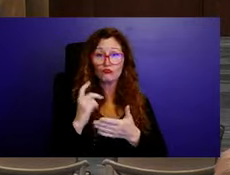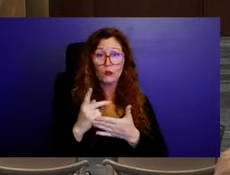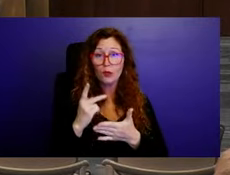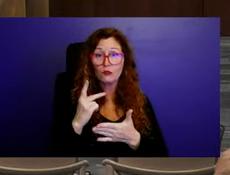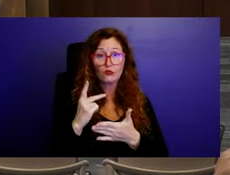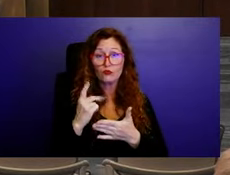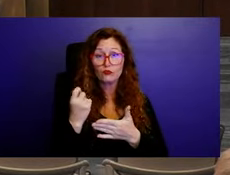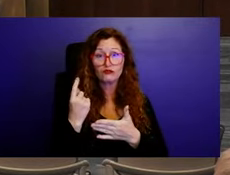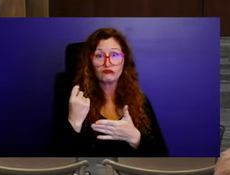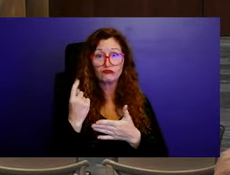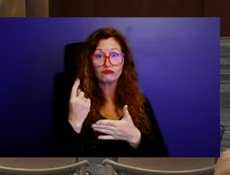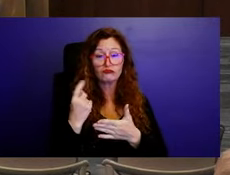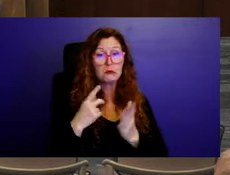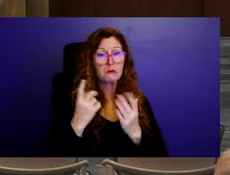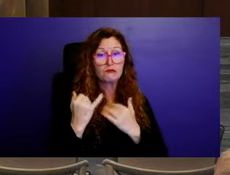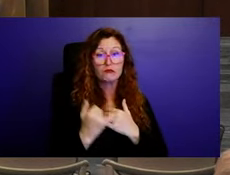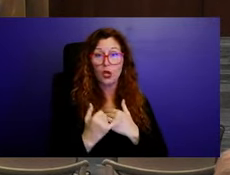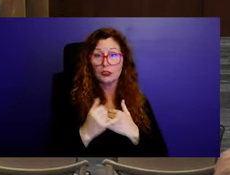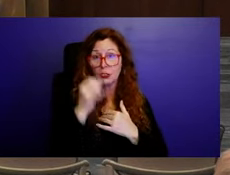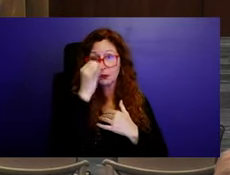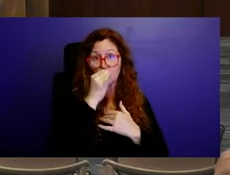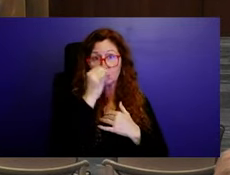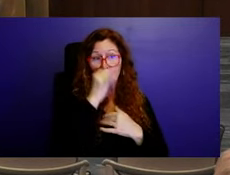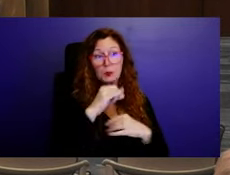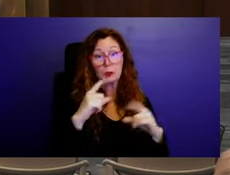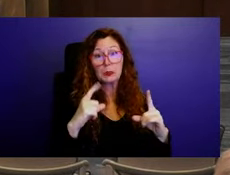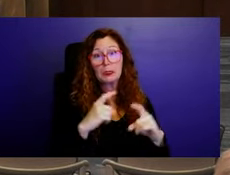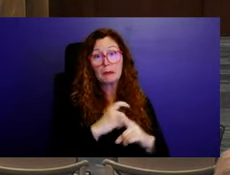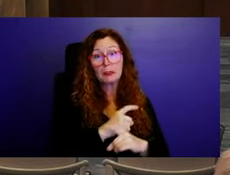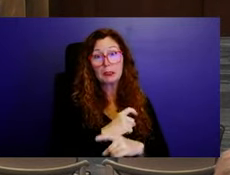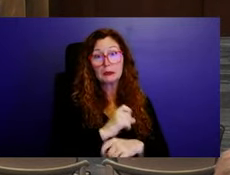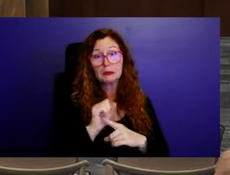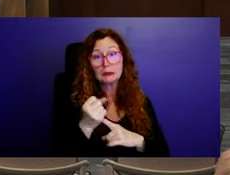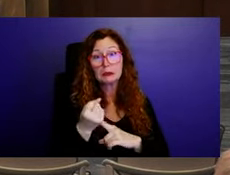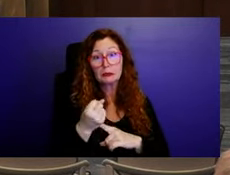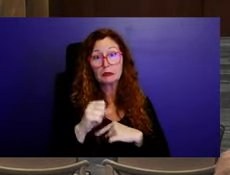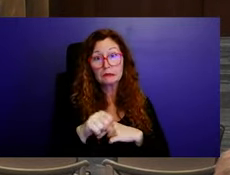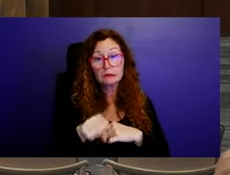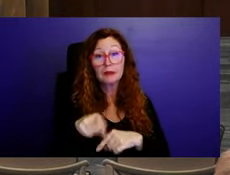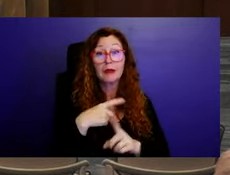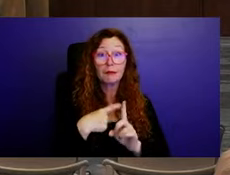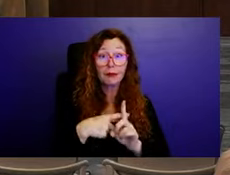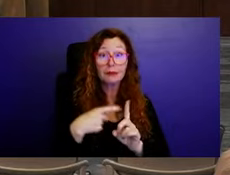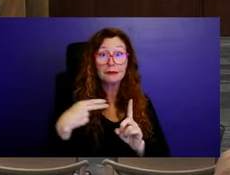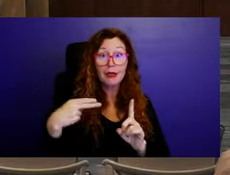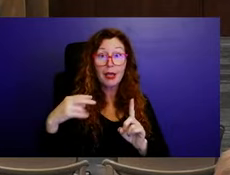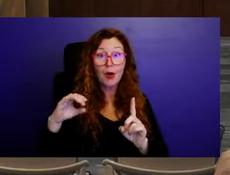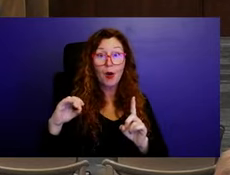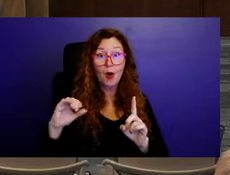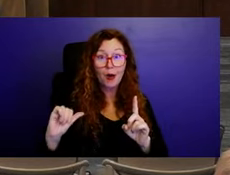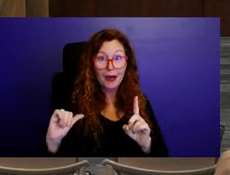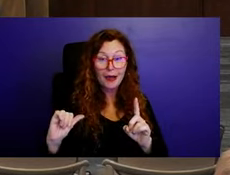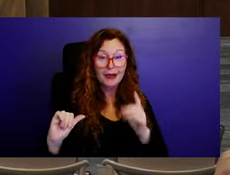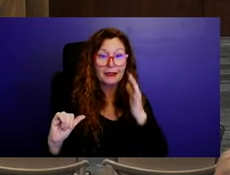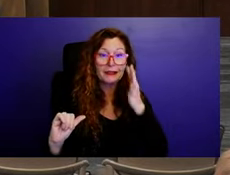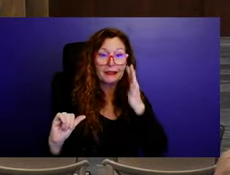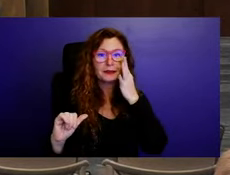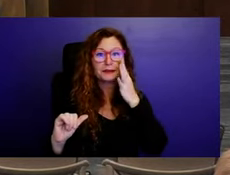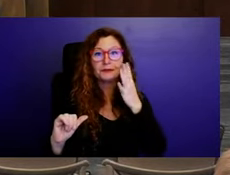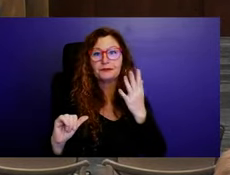project. Um, you know, it is an HOA. mean, I can make every argument as to why you shouldn't force anyone